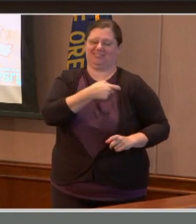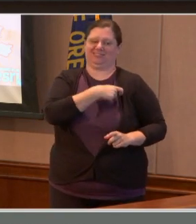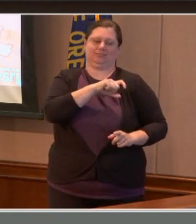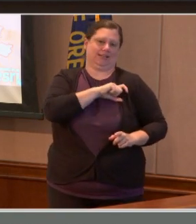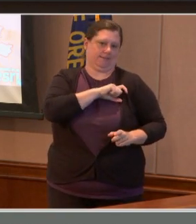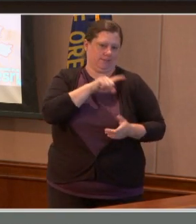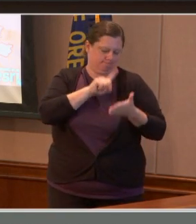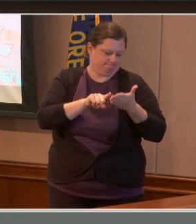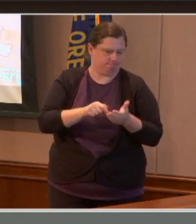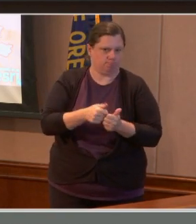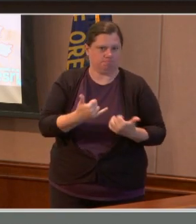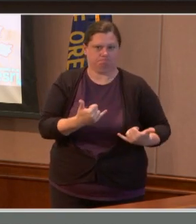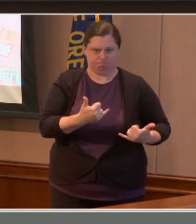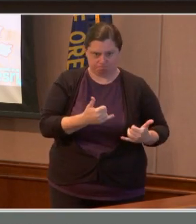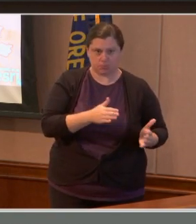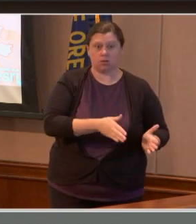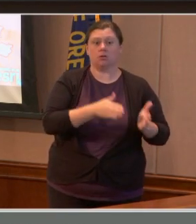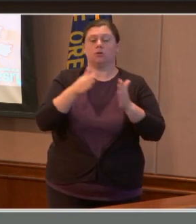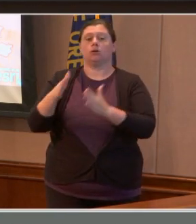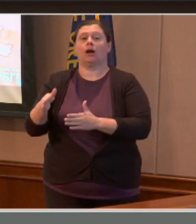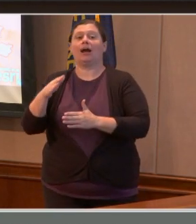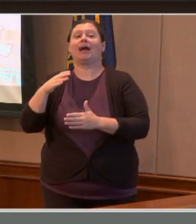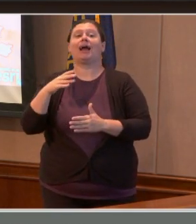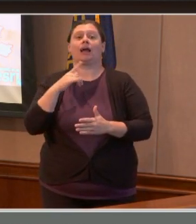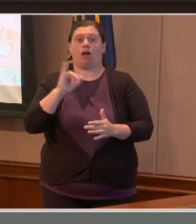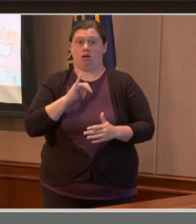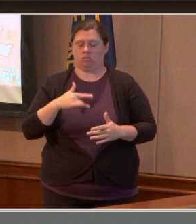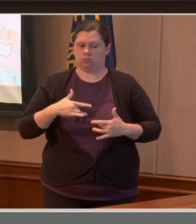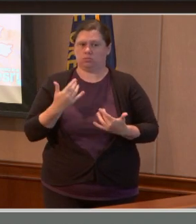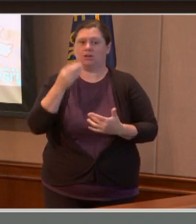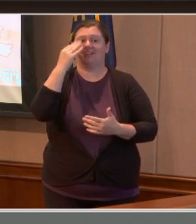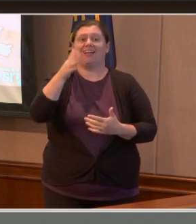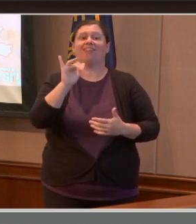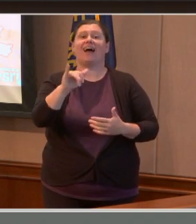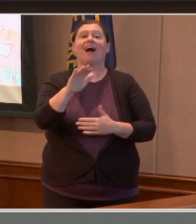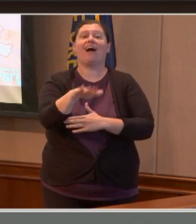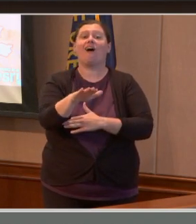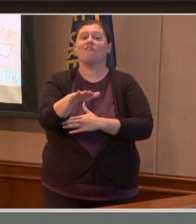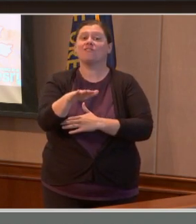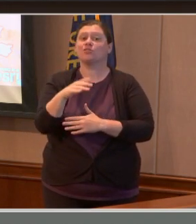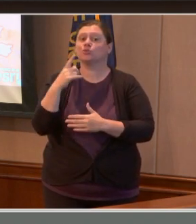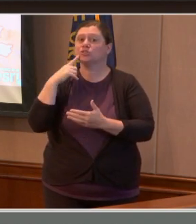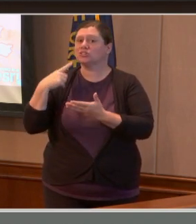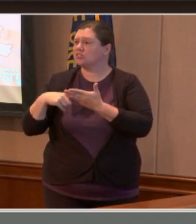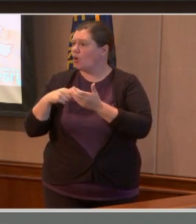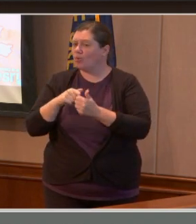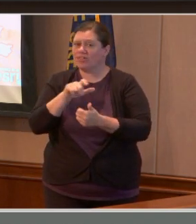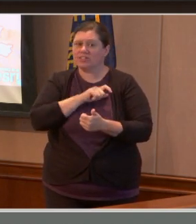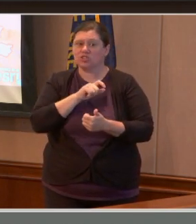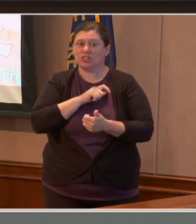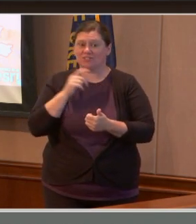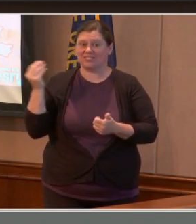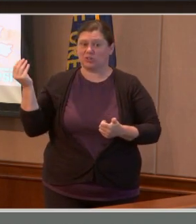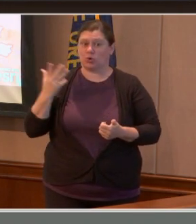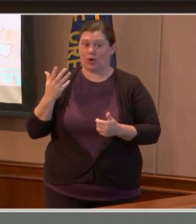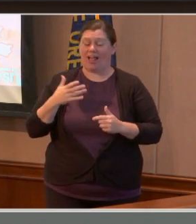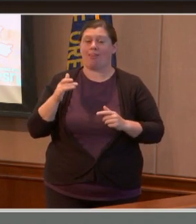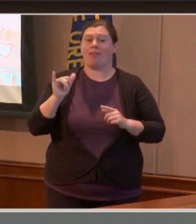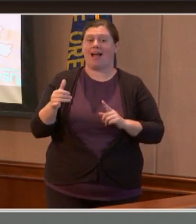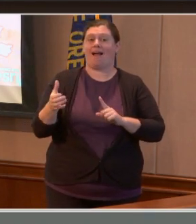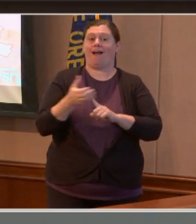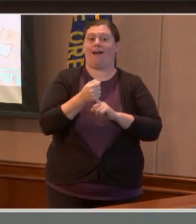report that I just spoke earlier this afternoon with one of our detectives and learned that they made an arrest for an arson 2